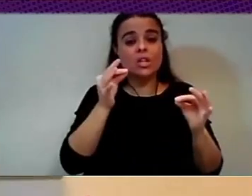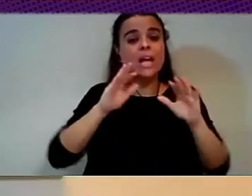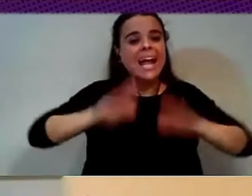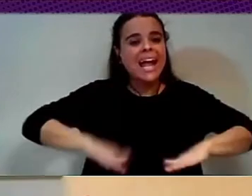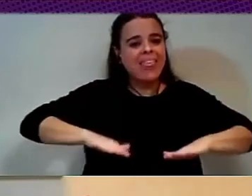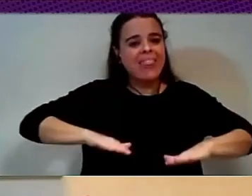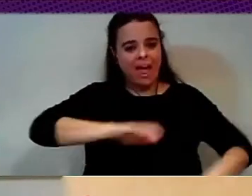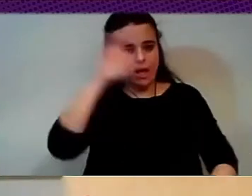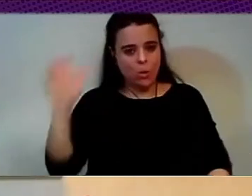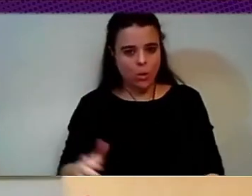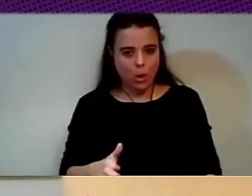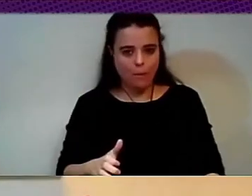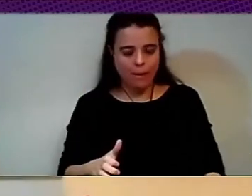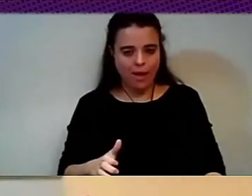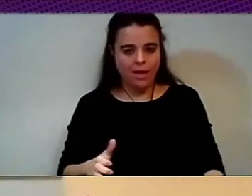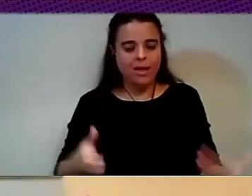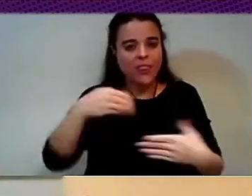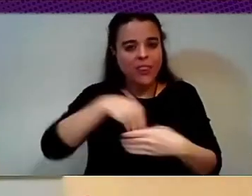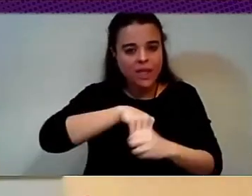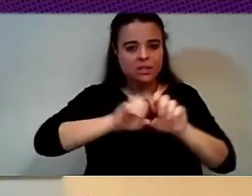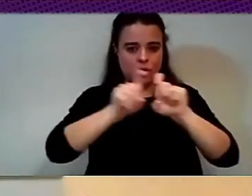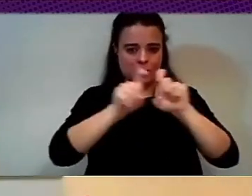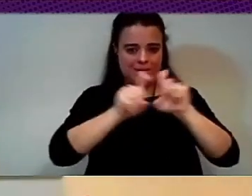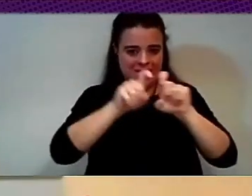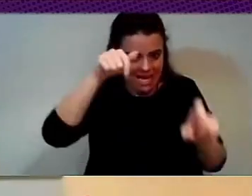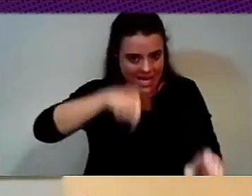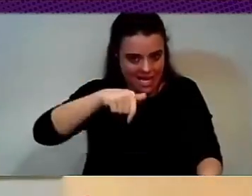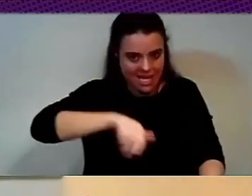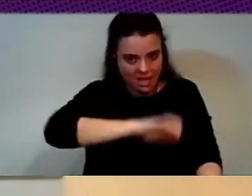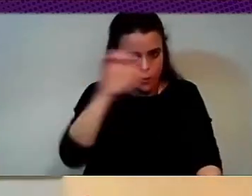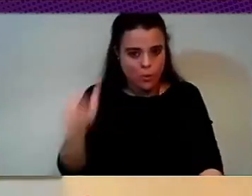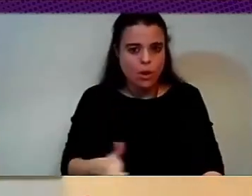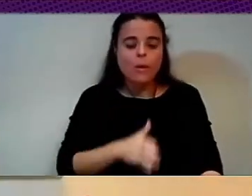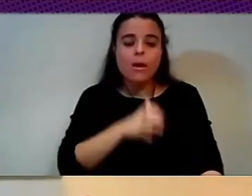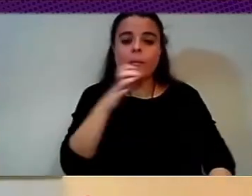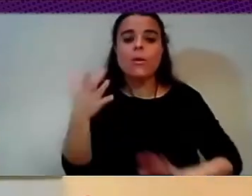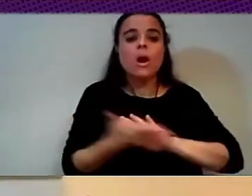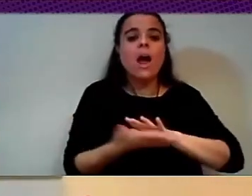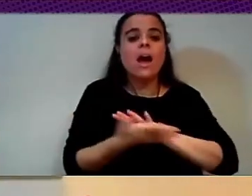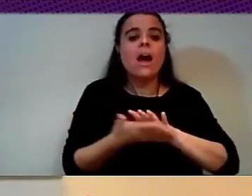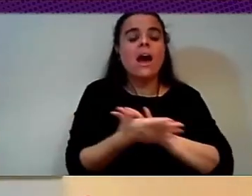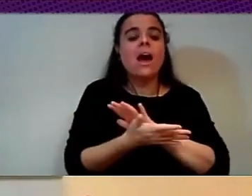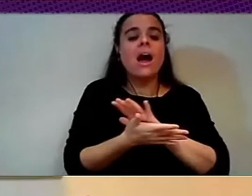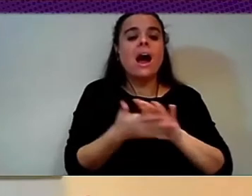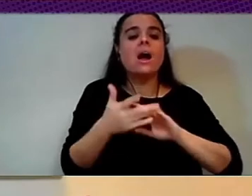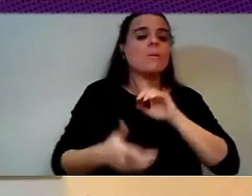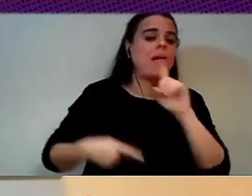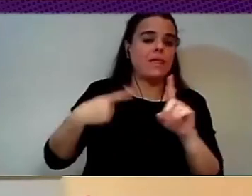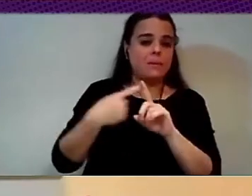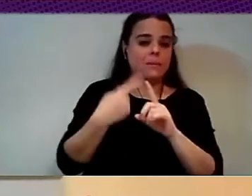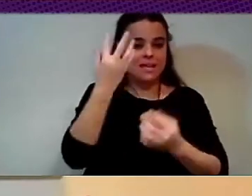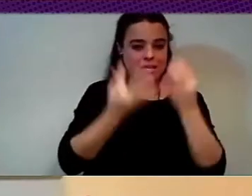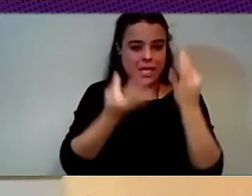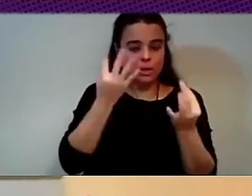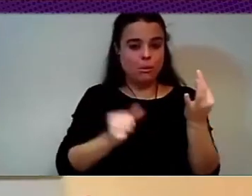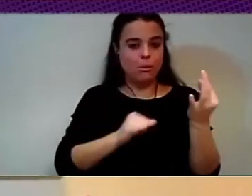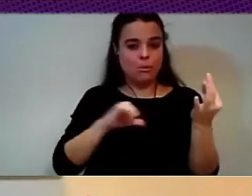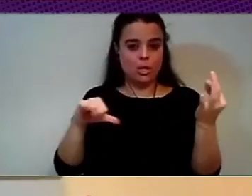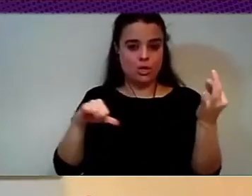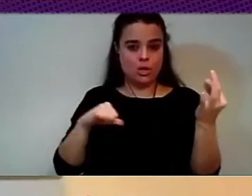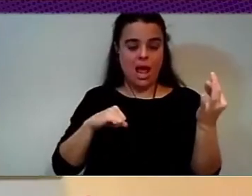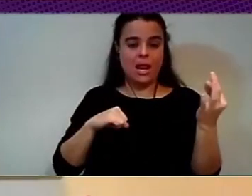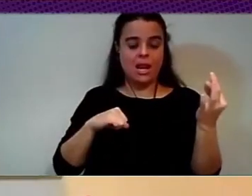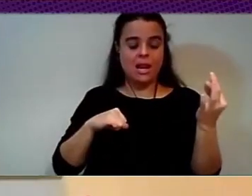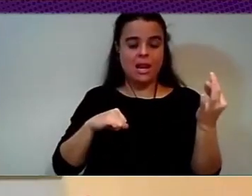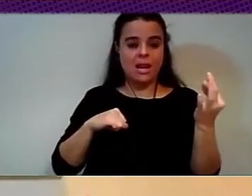because I mean, there is, of course, the personal and private data that we produce, and this has to be governed by citizens themselves,